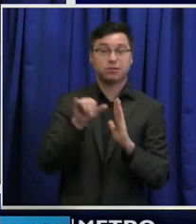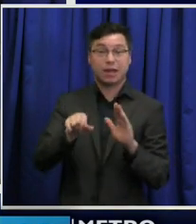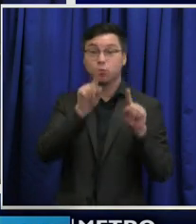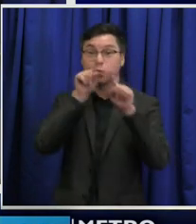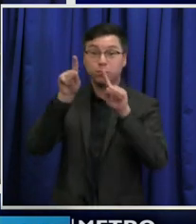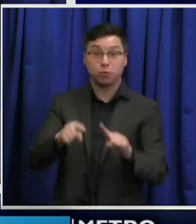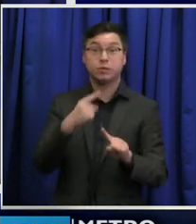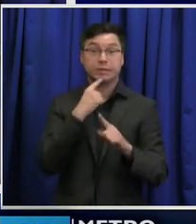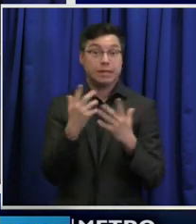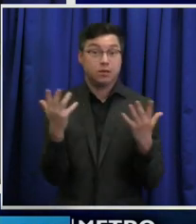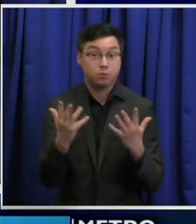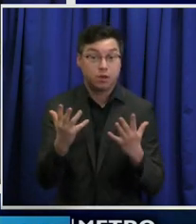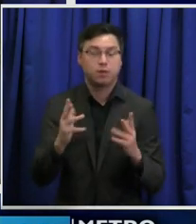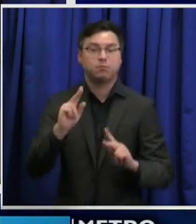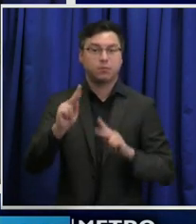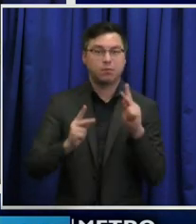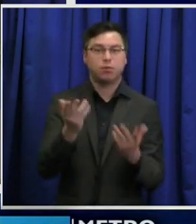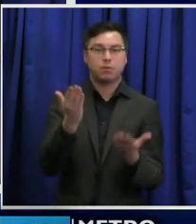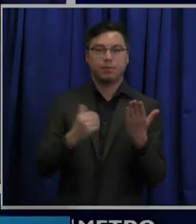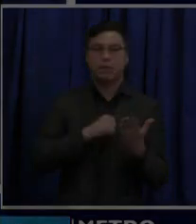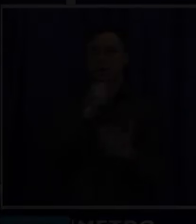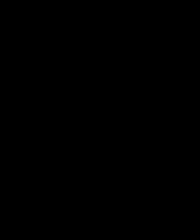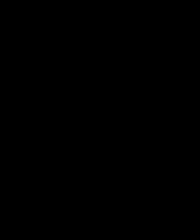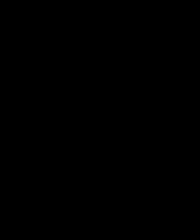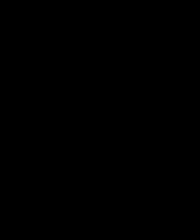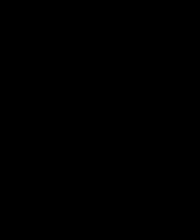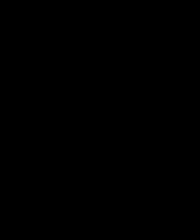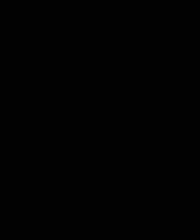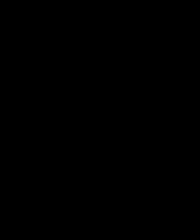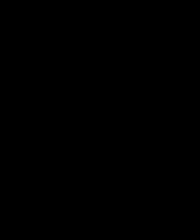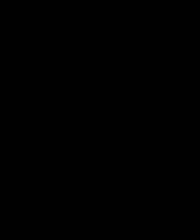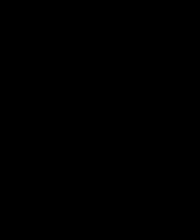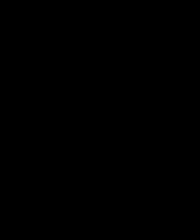may not understand the risk of